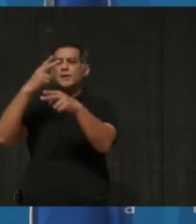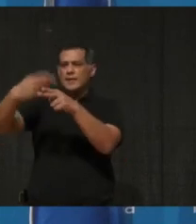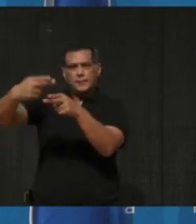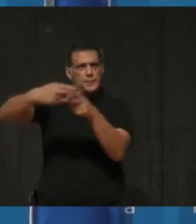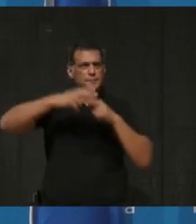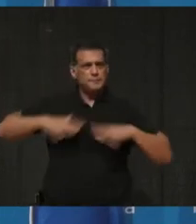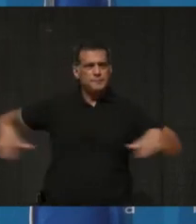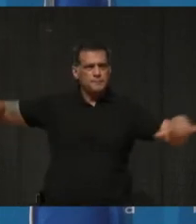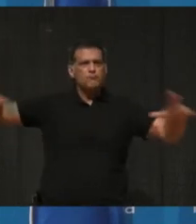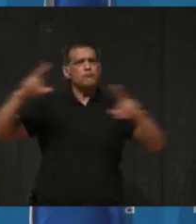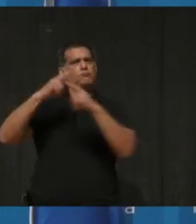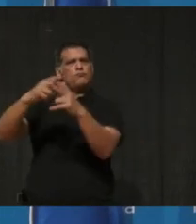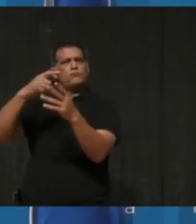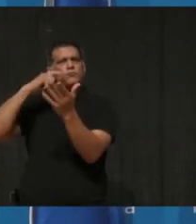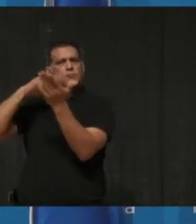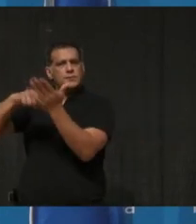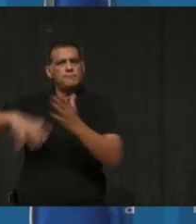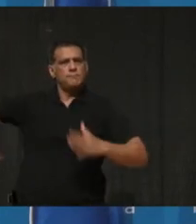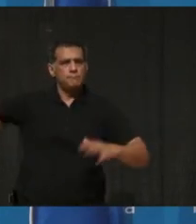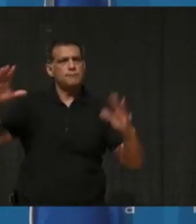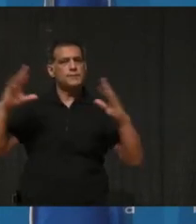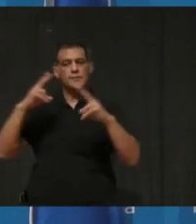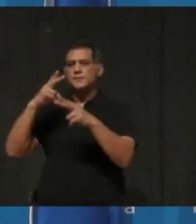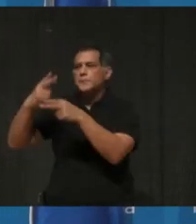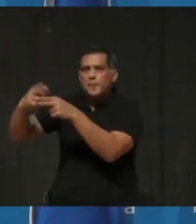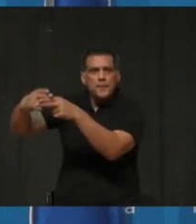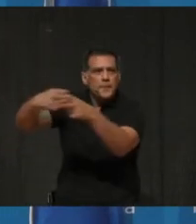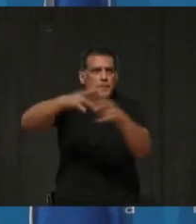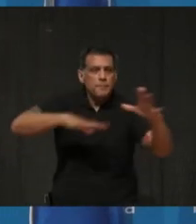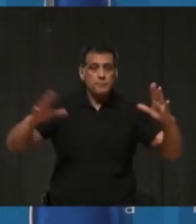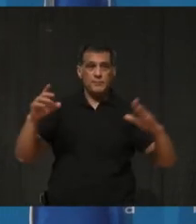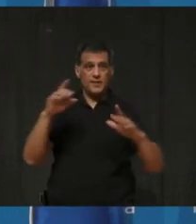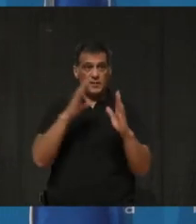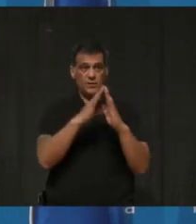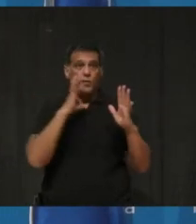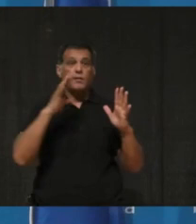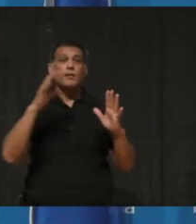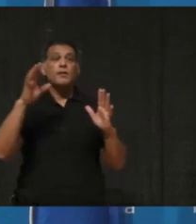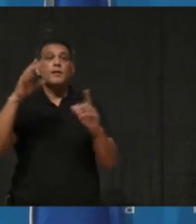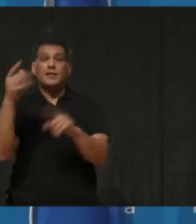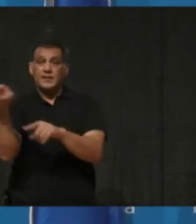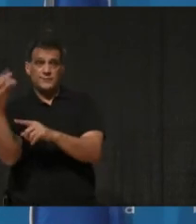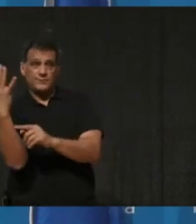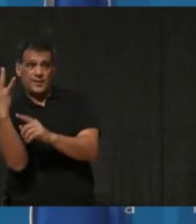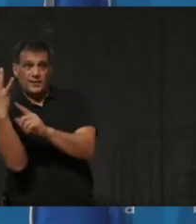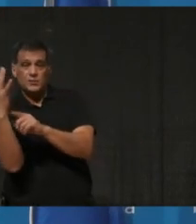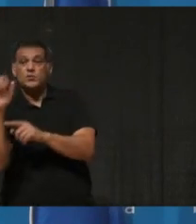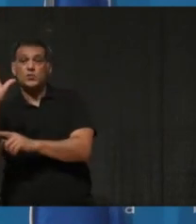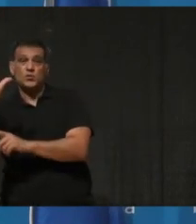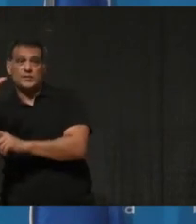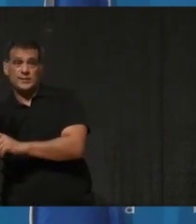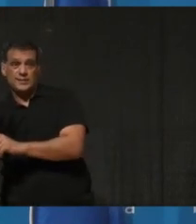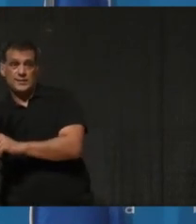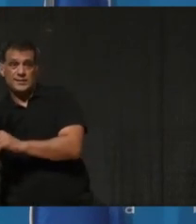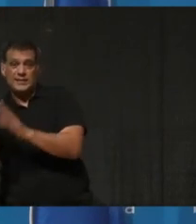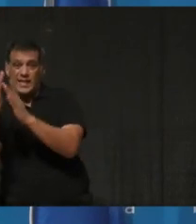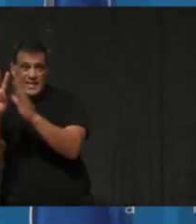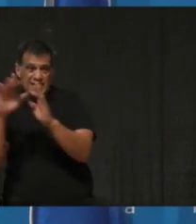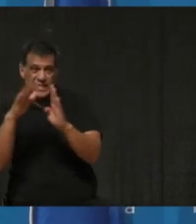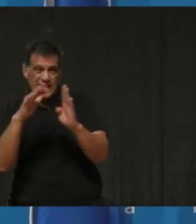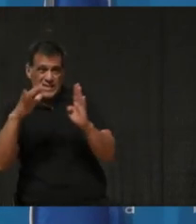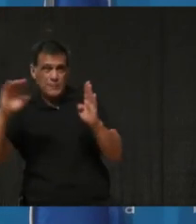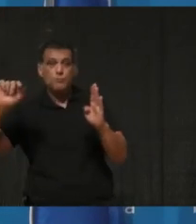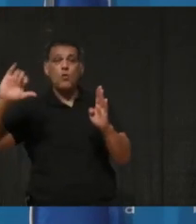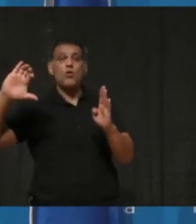and in their communities. The nomination period will open on Friday, February 26th and will run until March